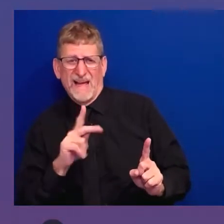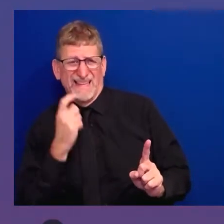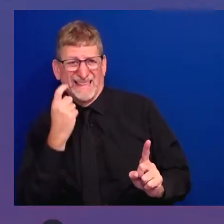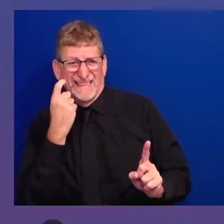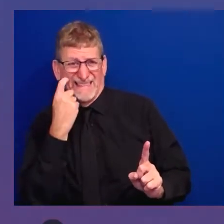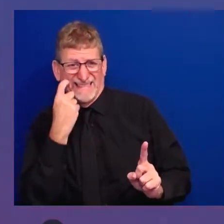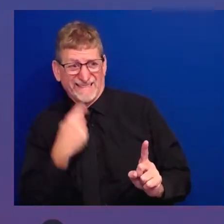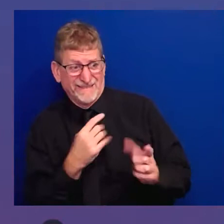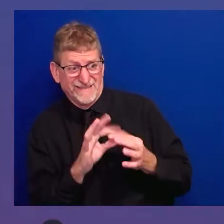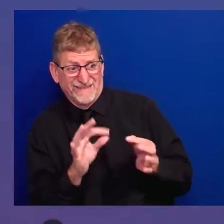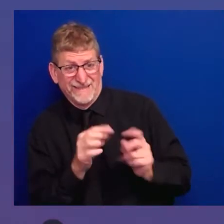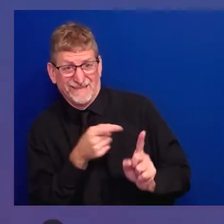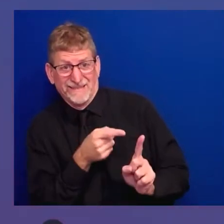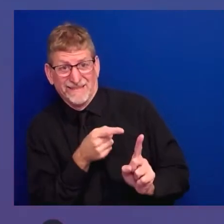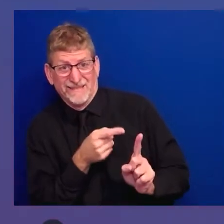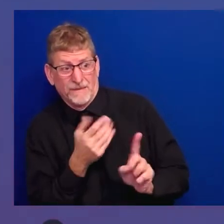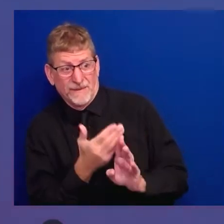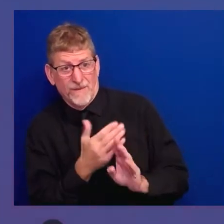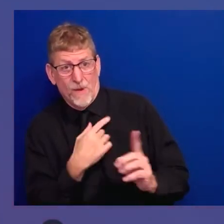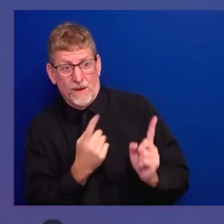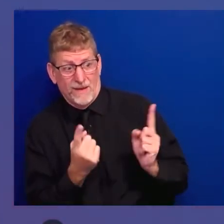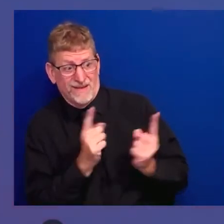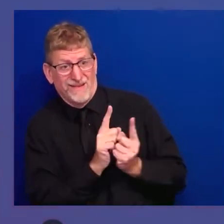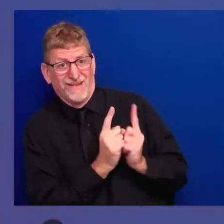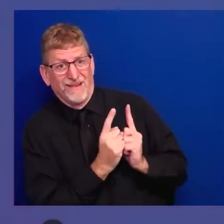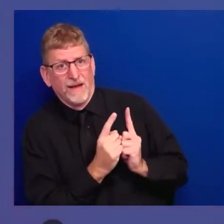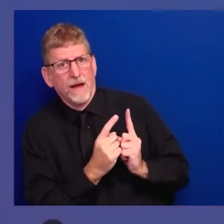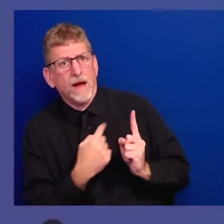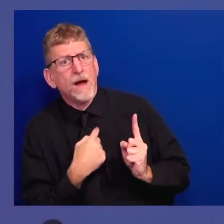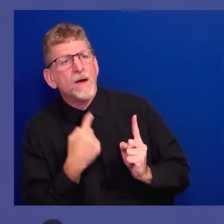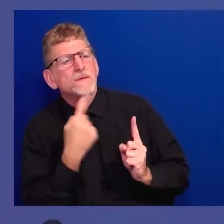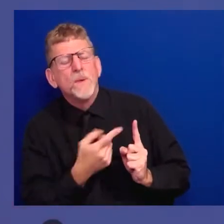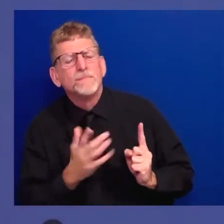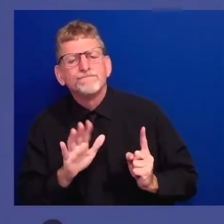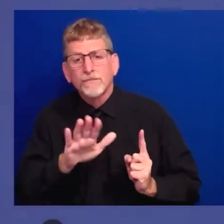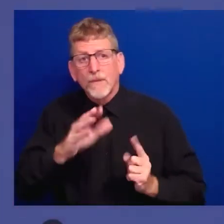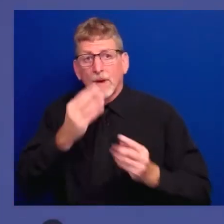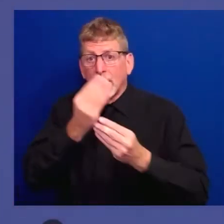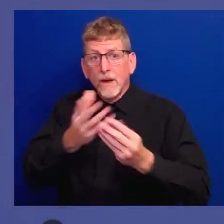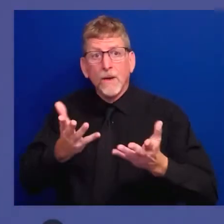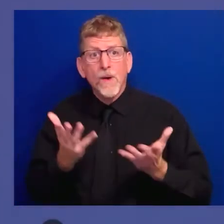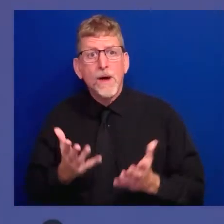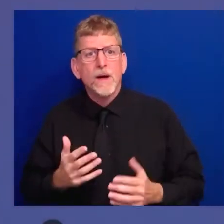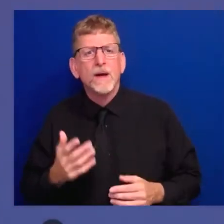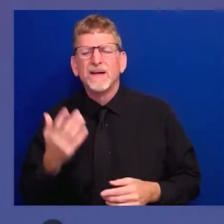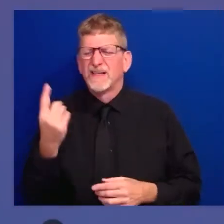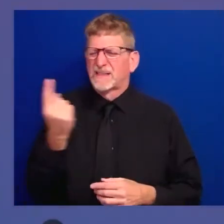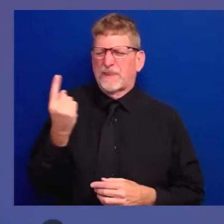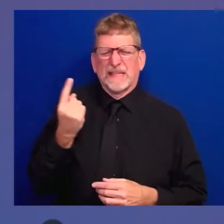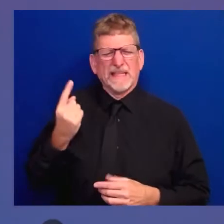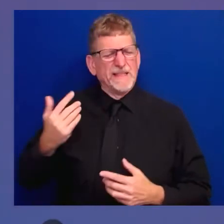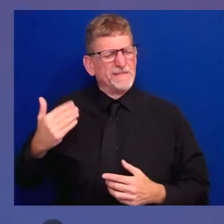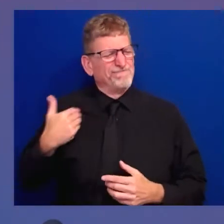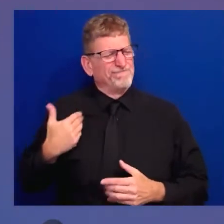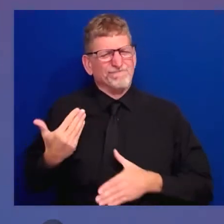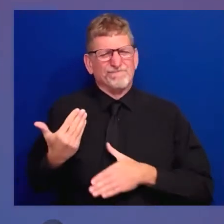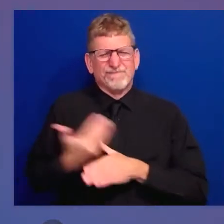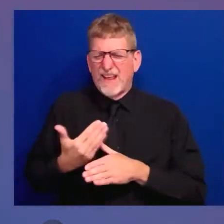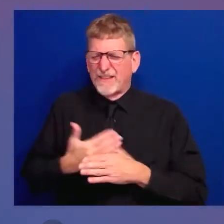bothers me the most when veterans aren't looked out for because of what we owe them